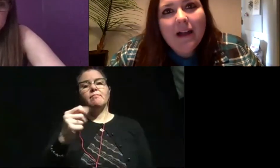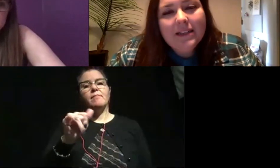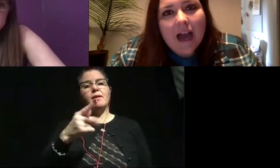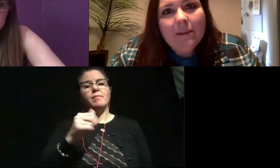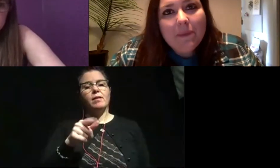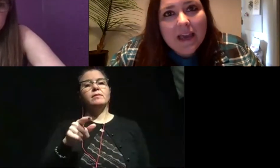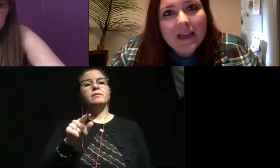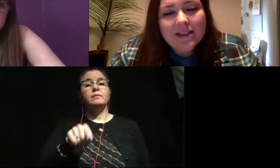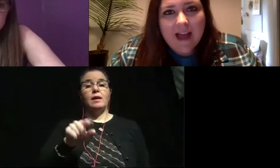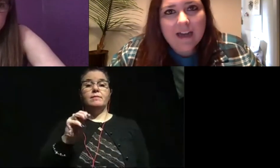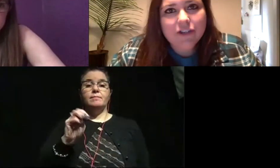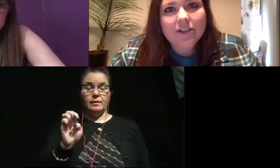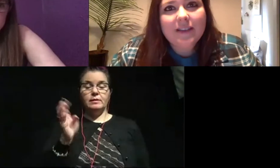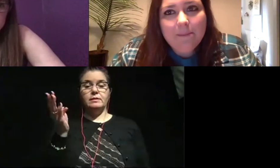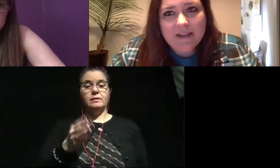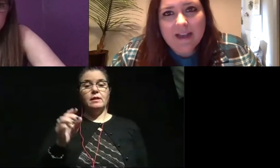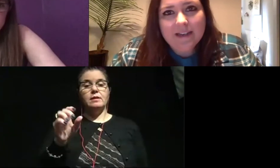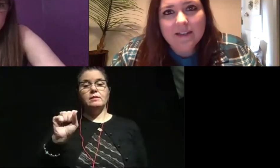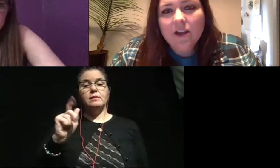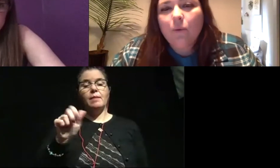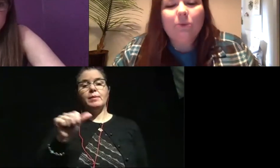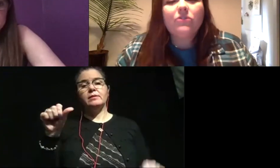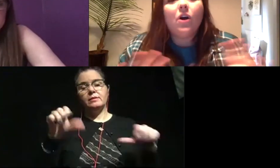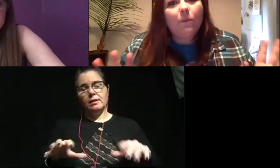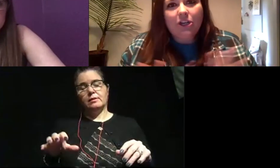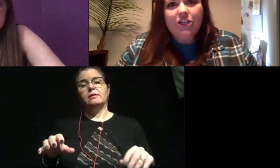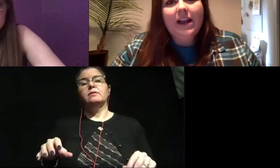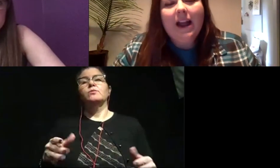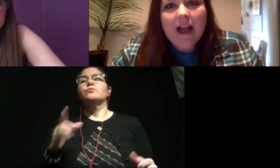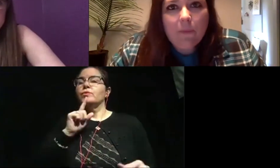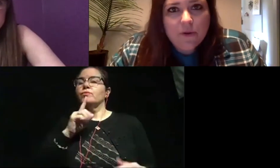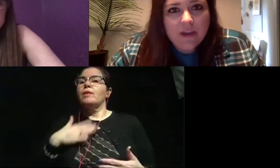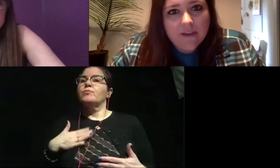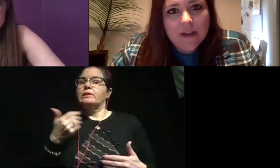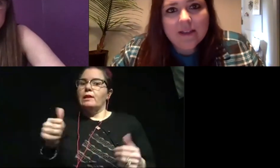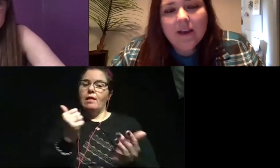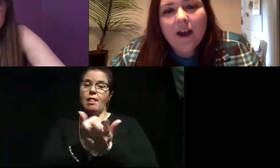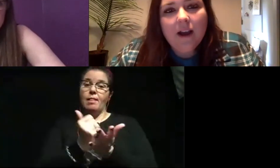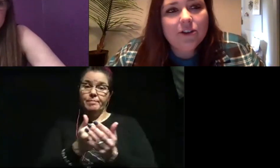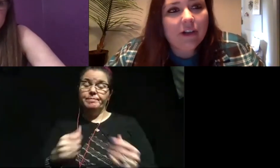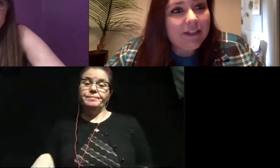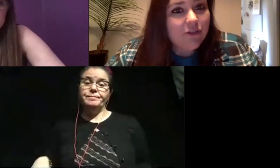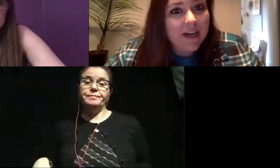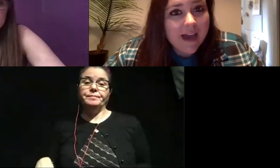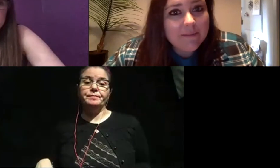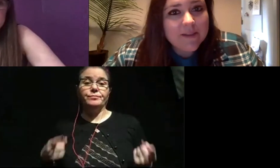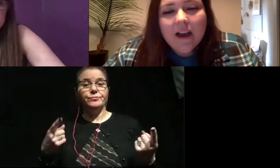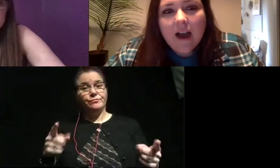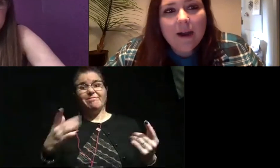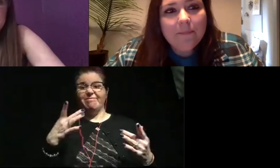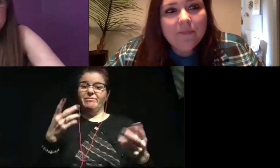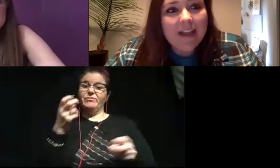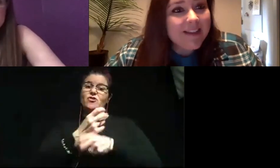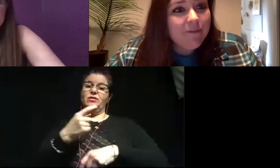paypal.me slash Skype a scientist. We would so appreciate any help you can give us, uh, during these trying times.